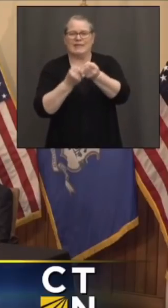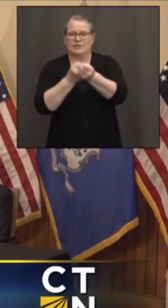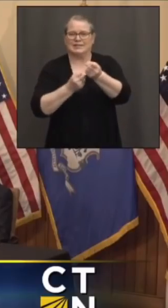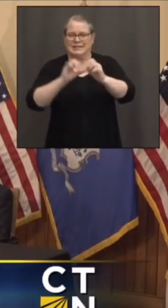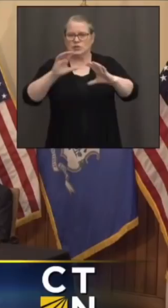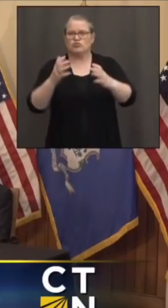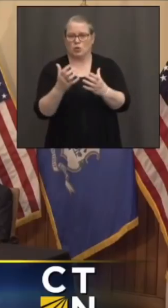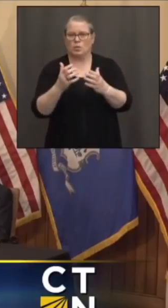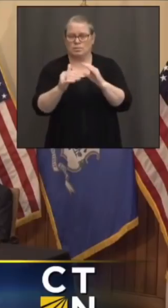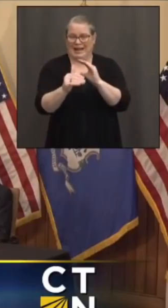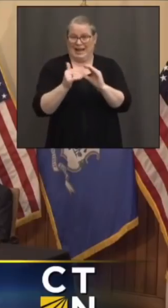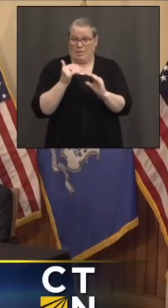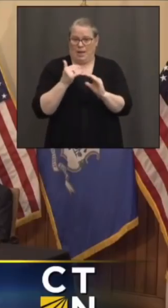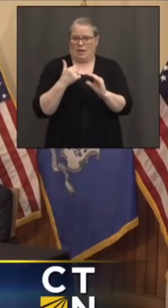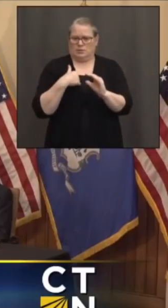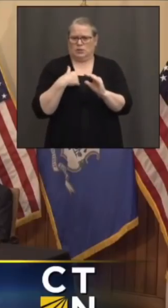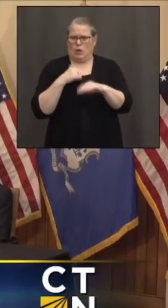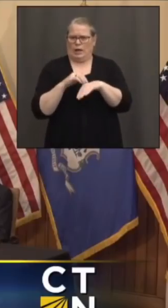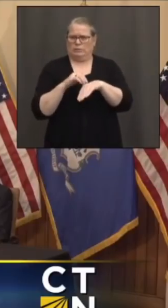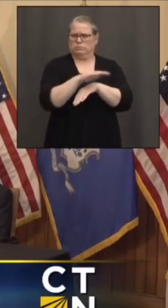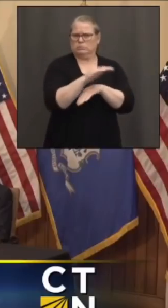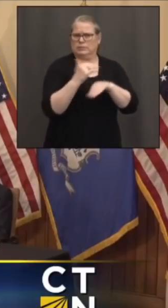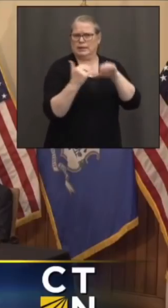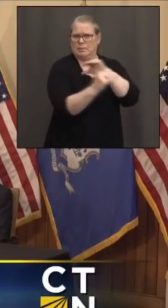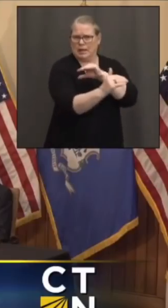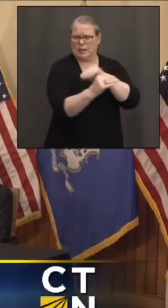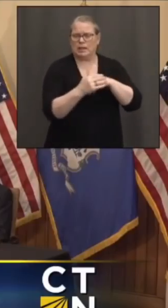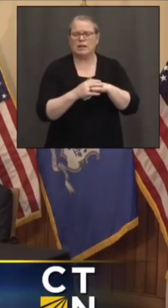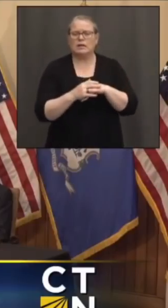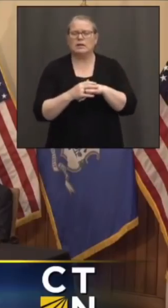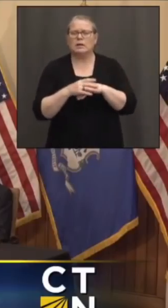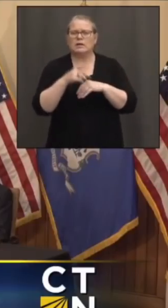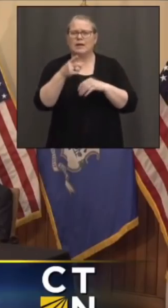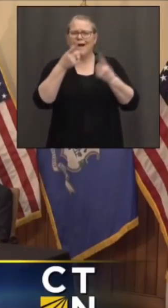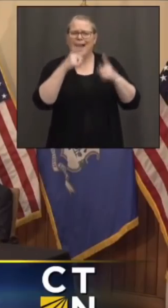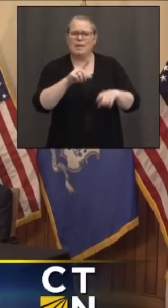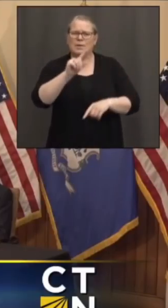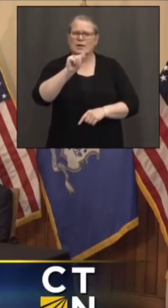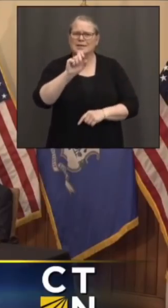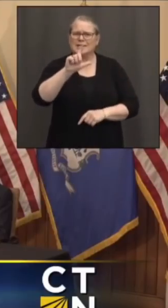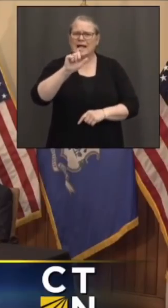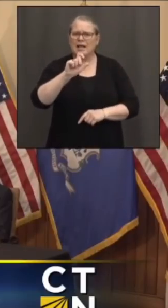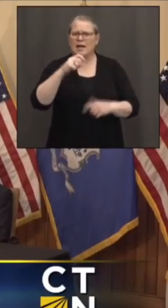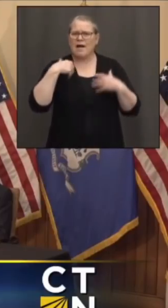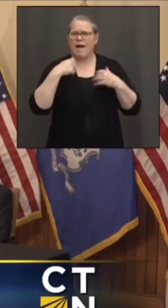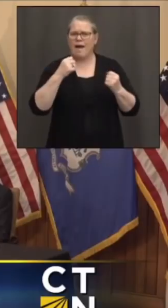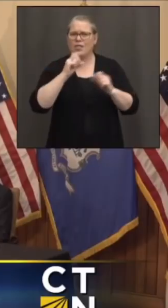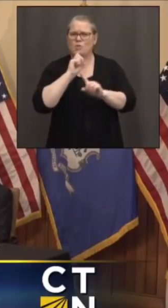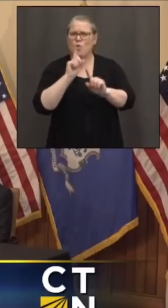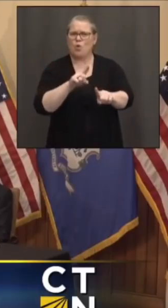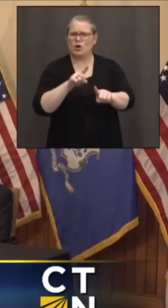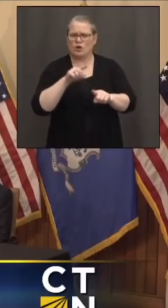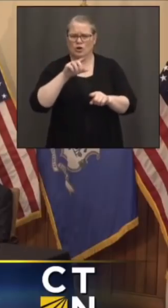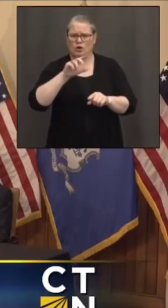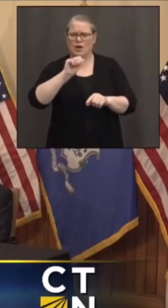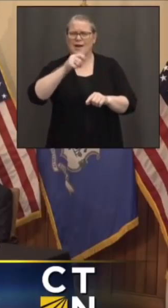that is under the impression that the telehealth order will expire on April 20th. But I thought that was part